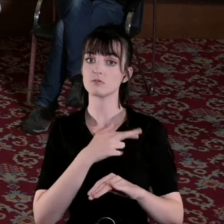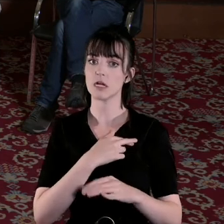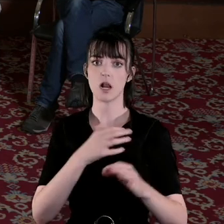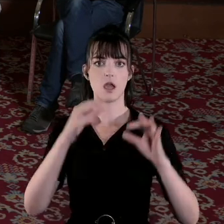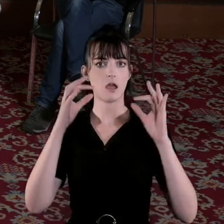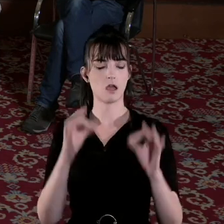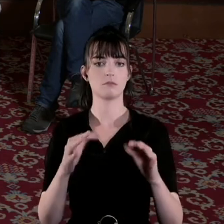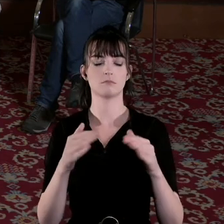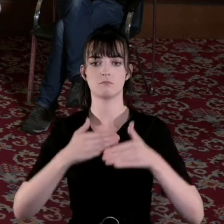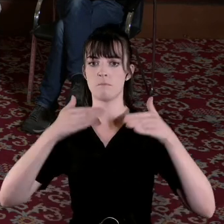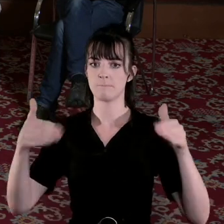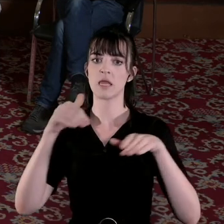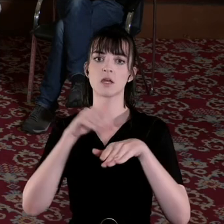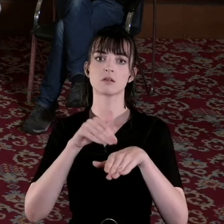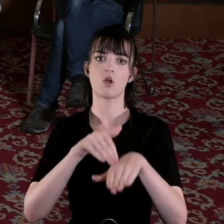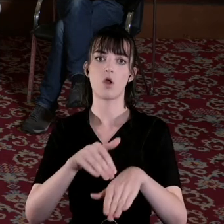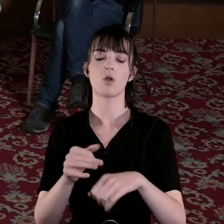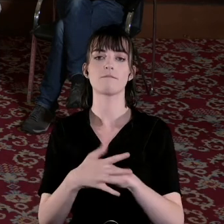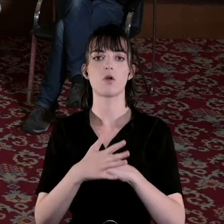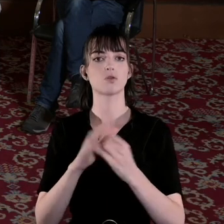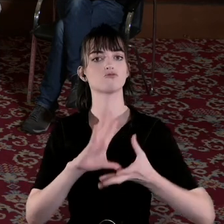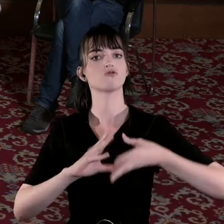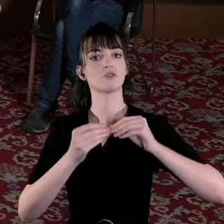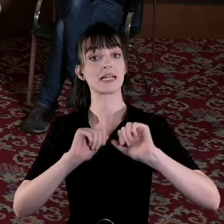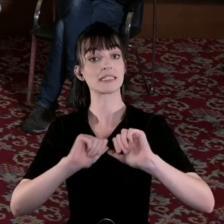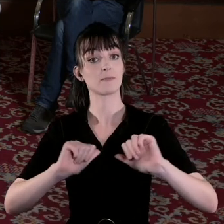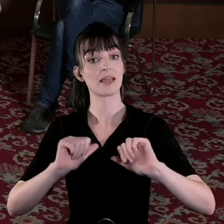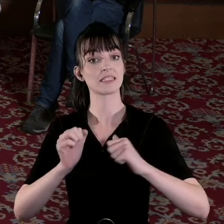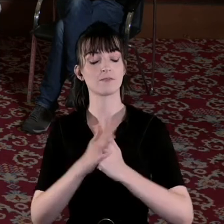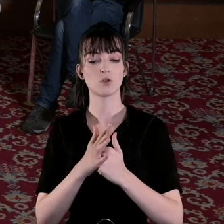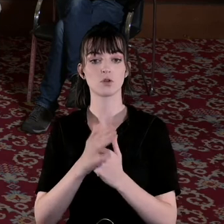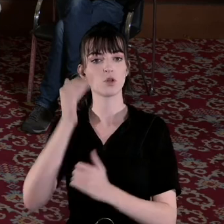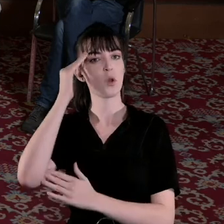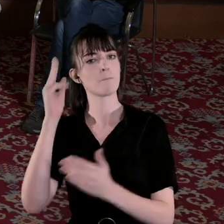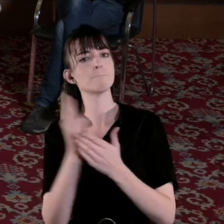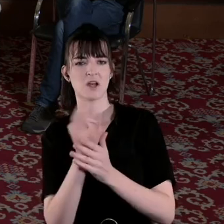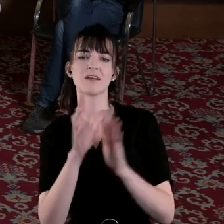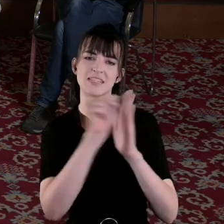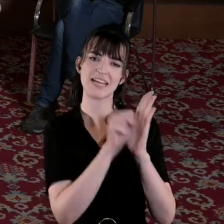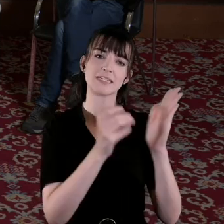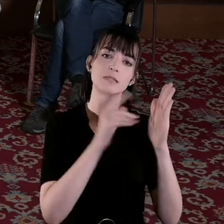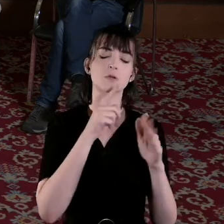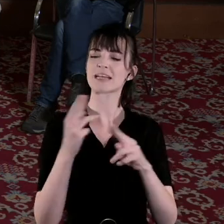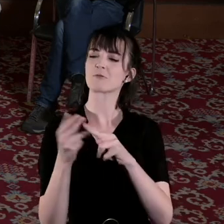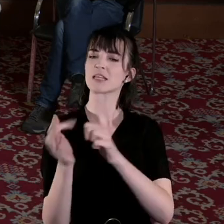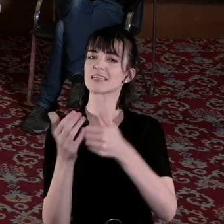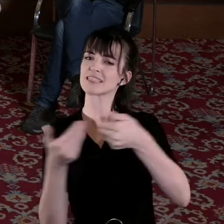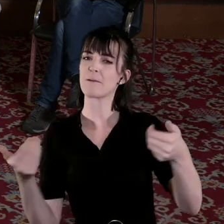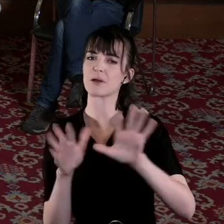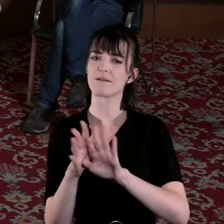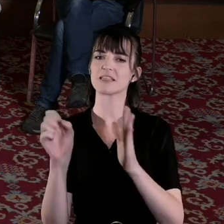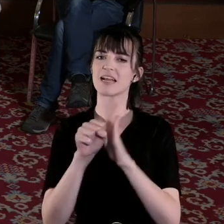a huge role in terms of creating a space you know part of the state but outside the state as well where there's a kind of